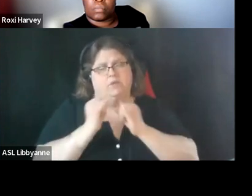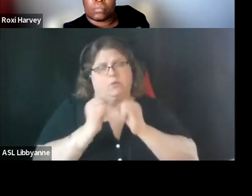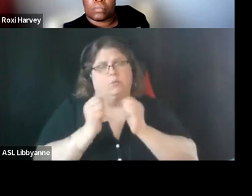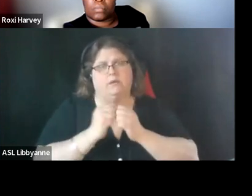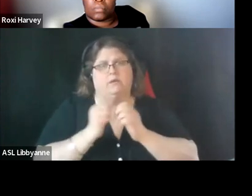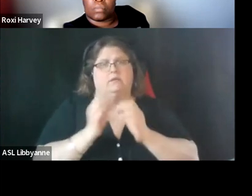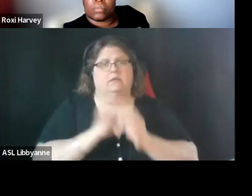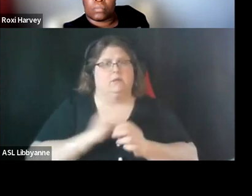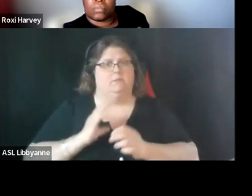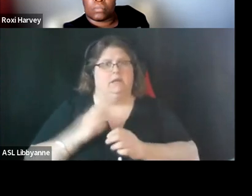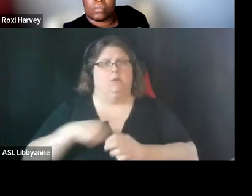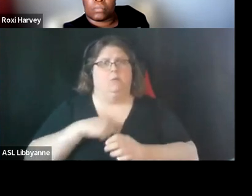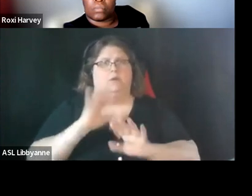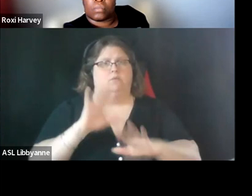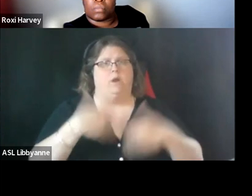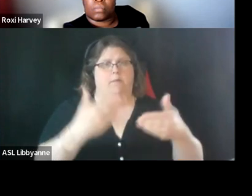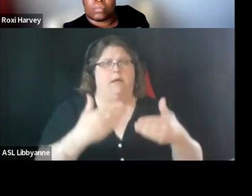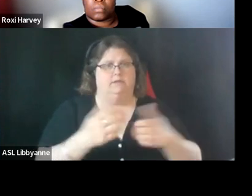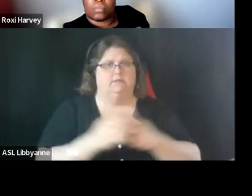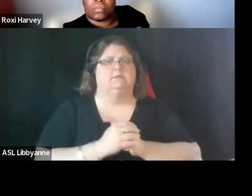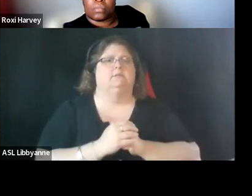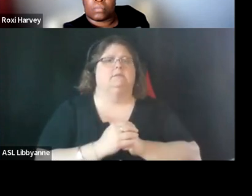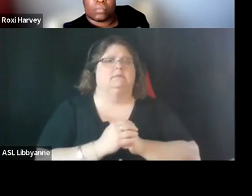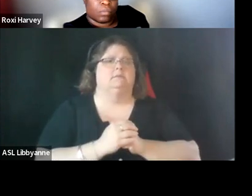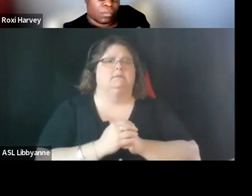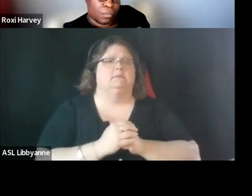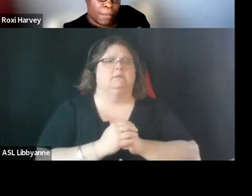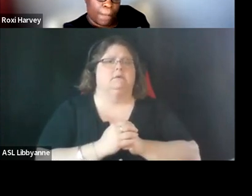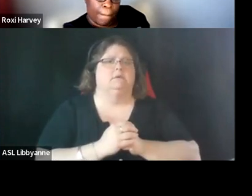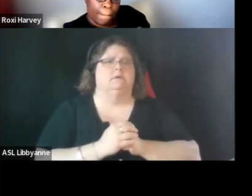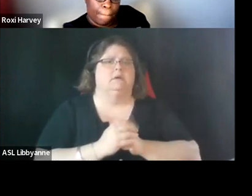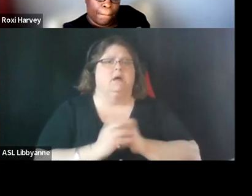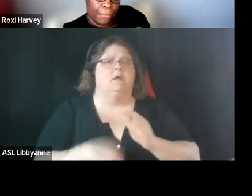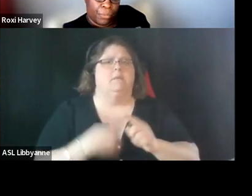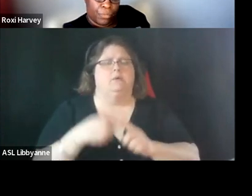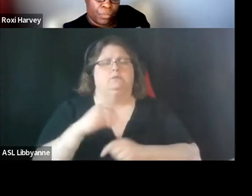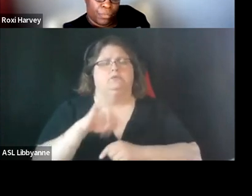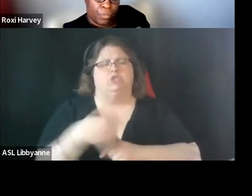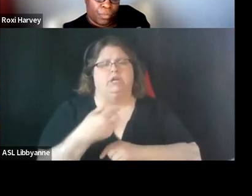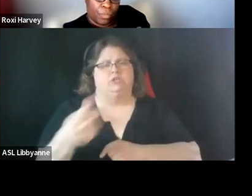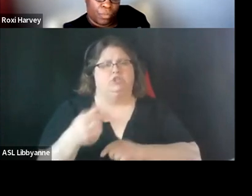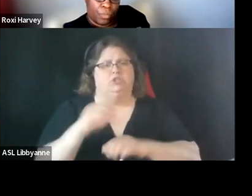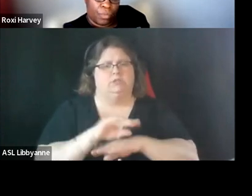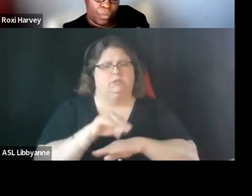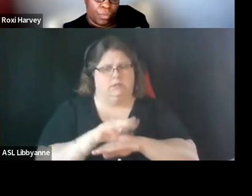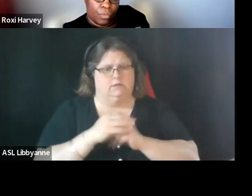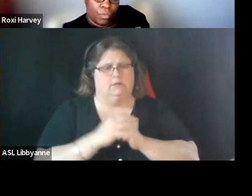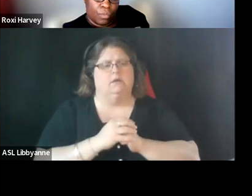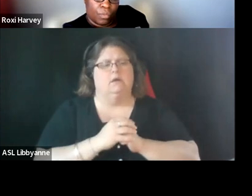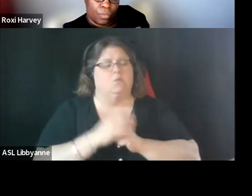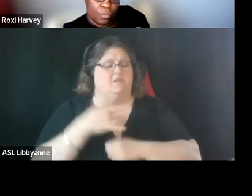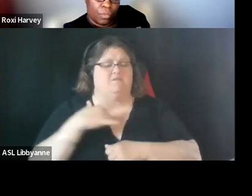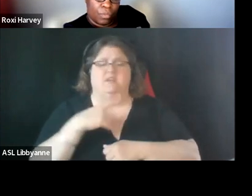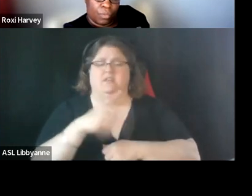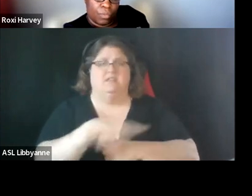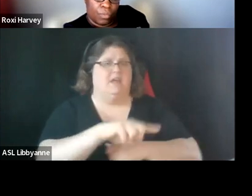made our recommendation about one-fourth consulting uh jg consulting we thought they kind of met um and exceeded our